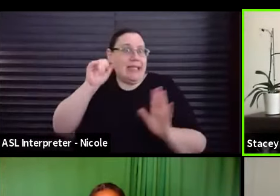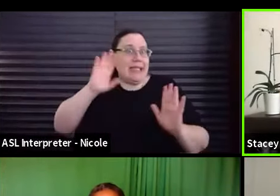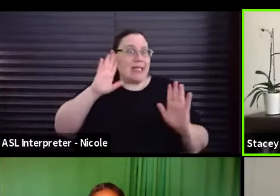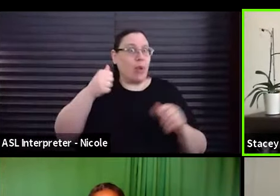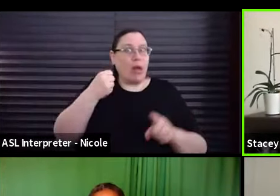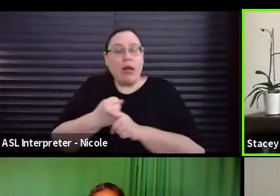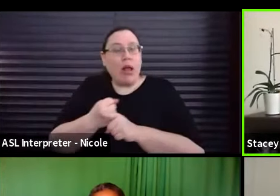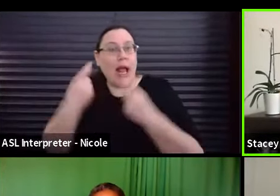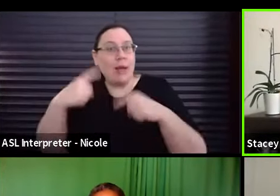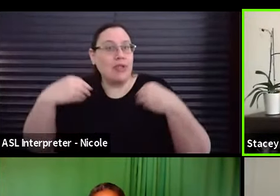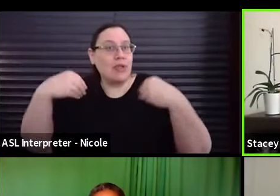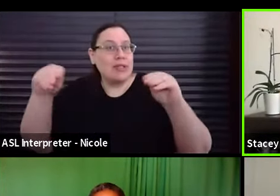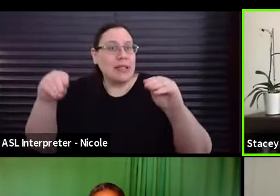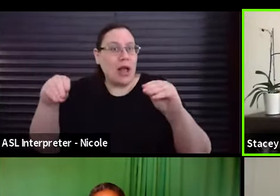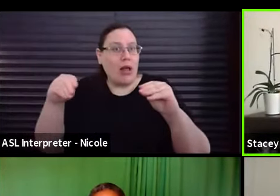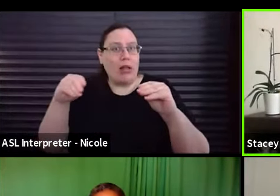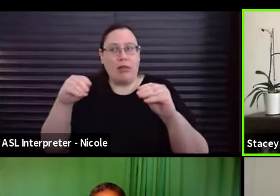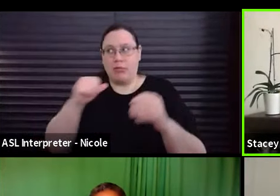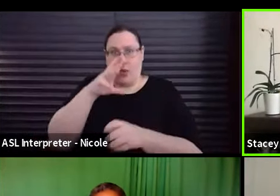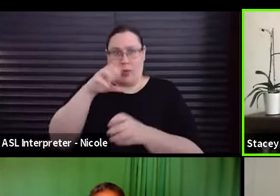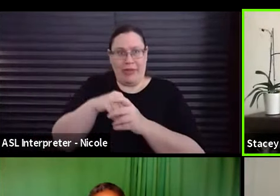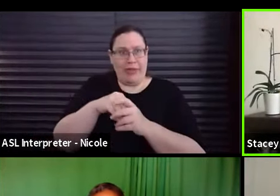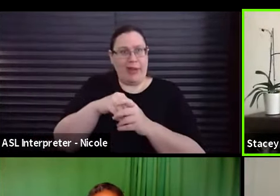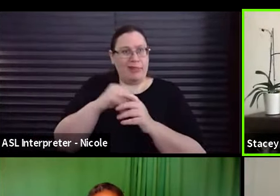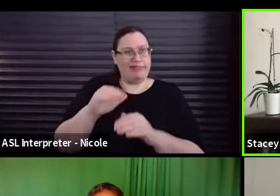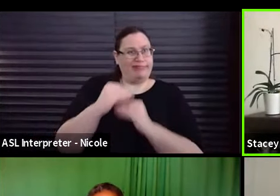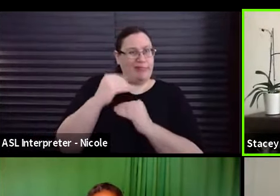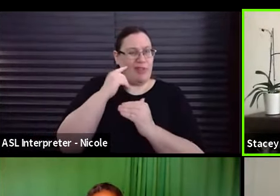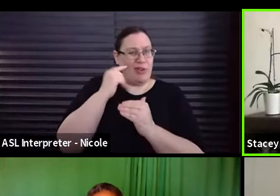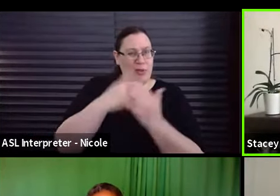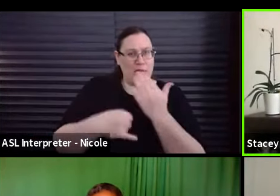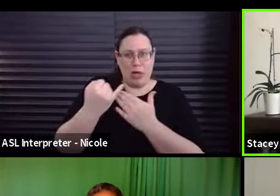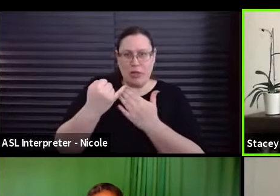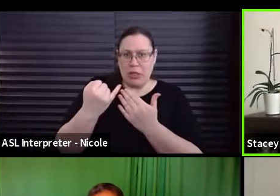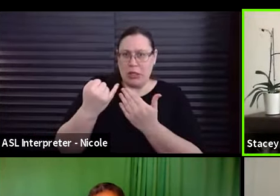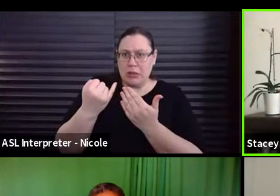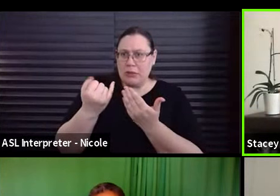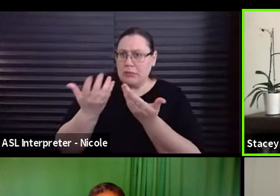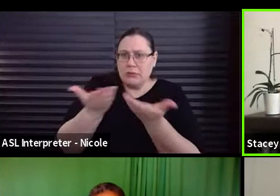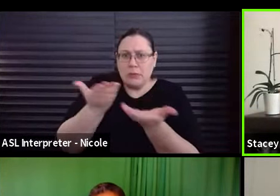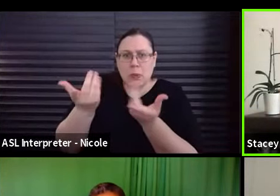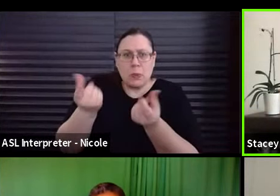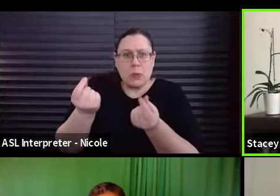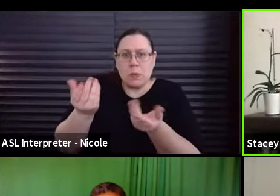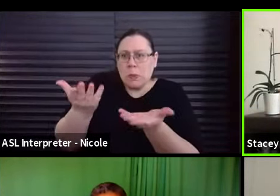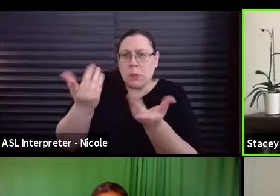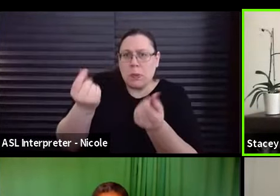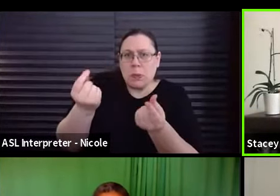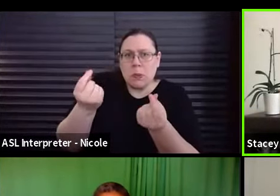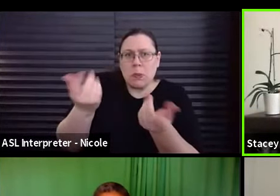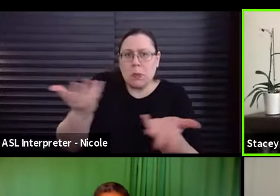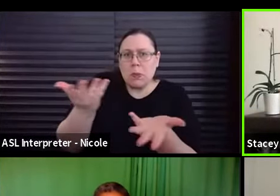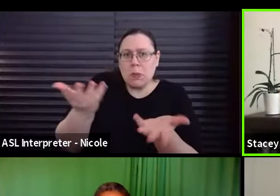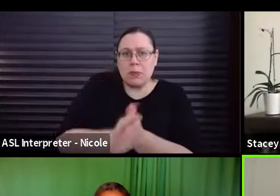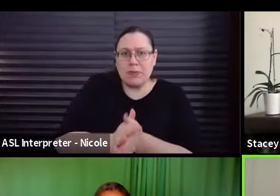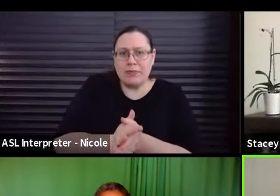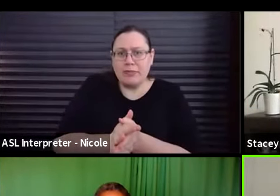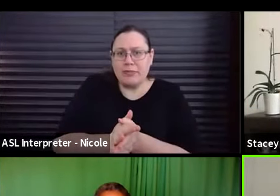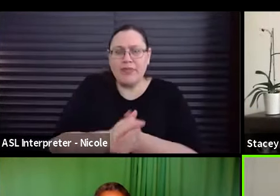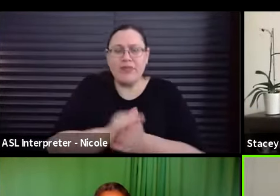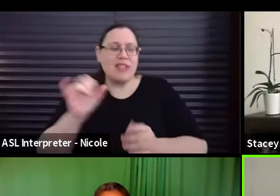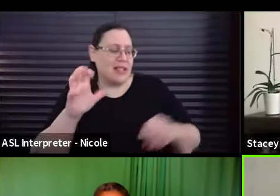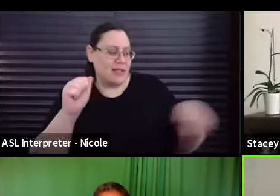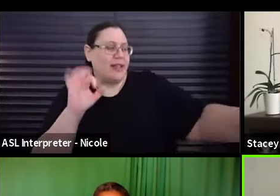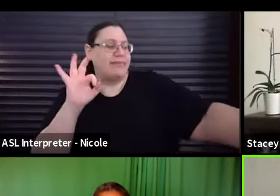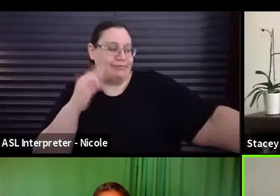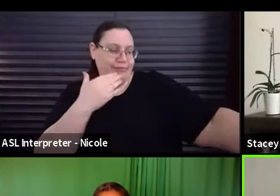not within the confines of this project, uh, what do you suggest those content creators to? Thanks, Stacey. That's